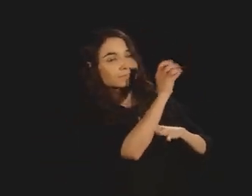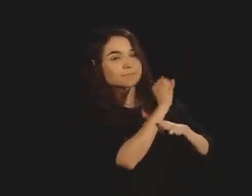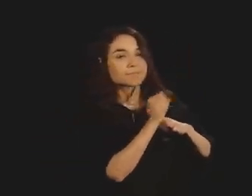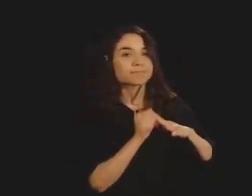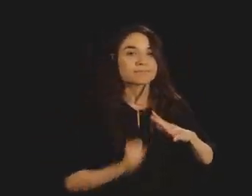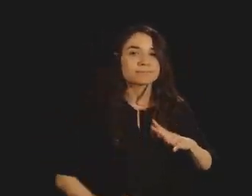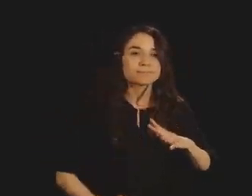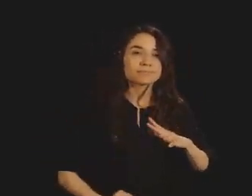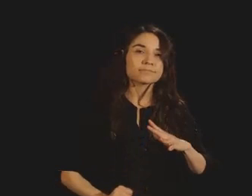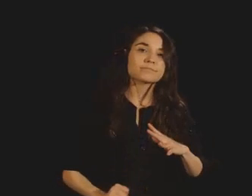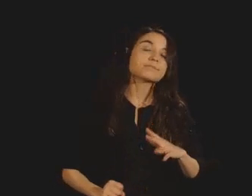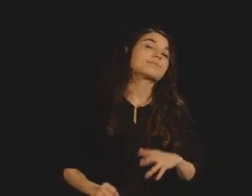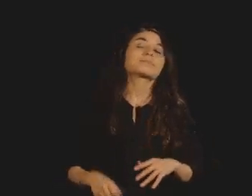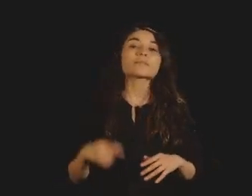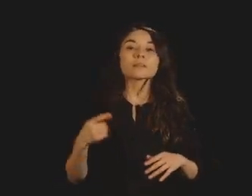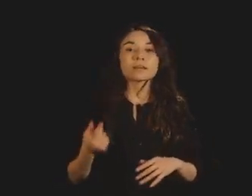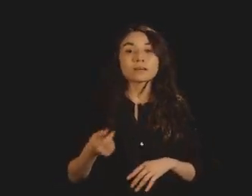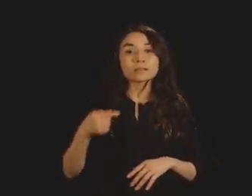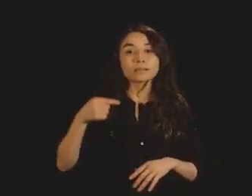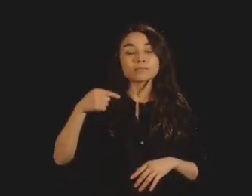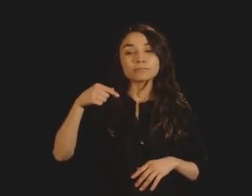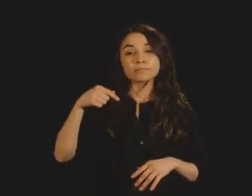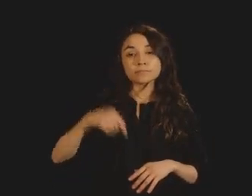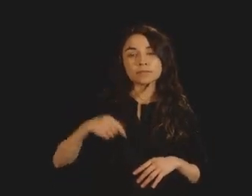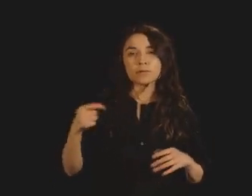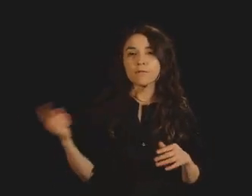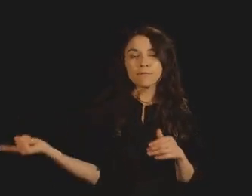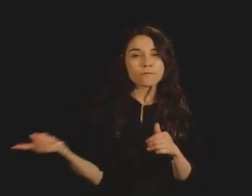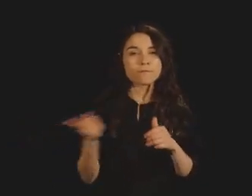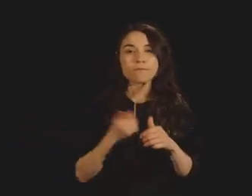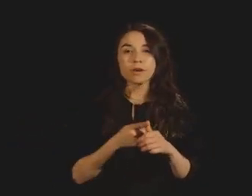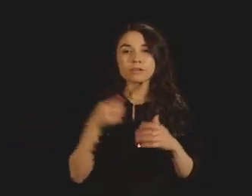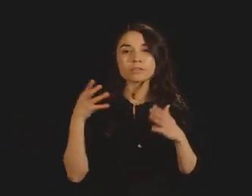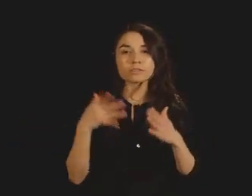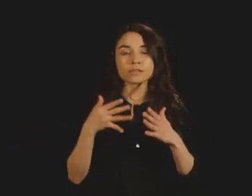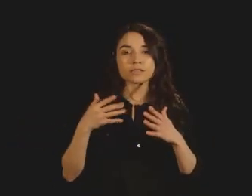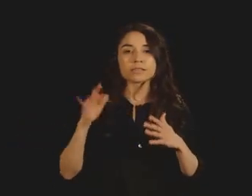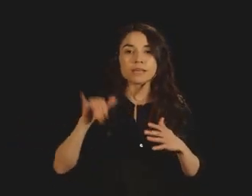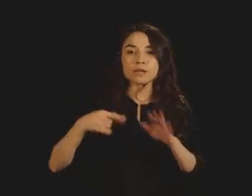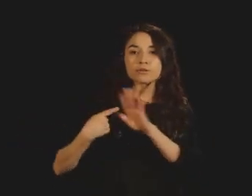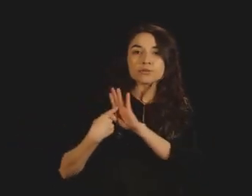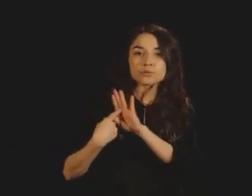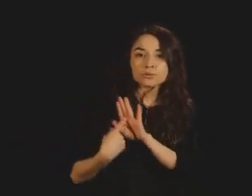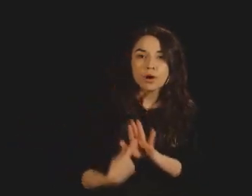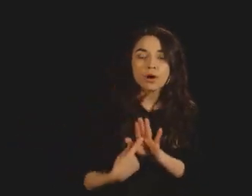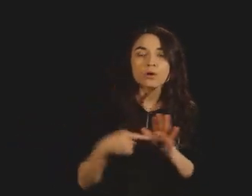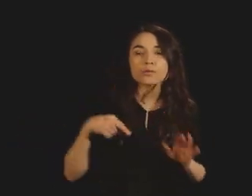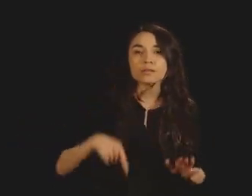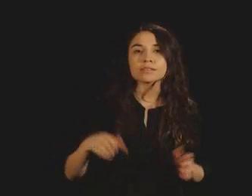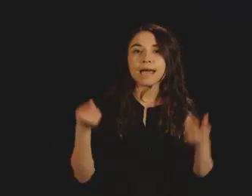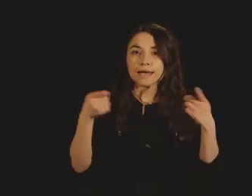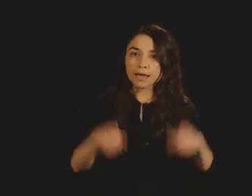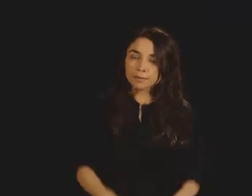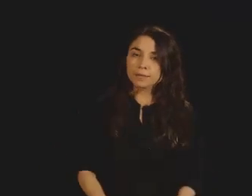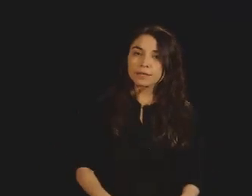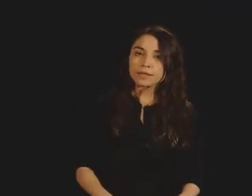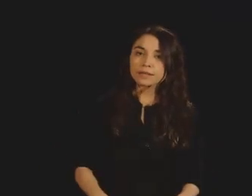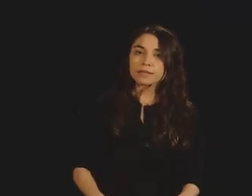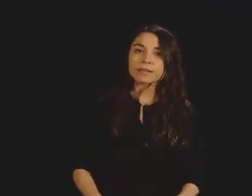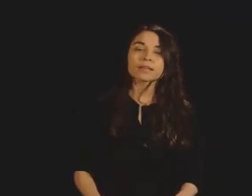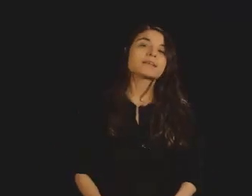this was one of the first studies that had been done that actually demonstrated something like this. First of all, one of the first studies that have been done the way we do them